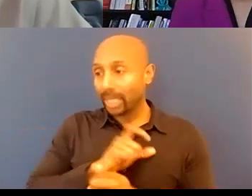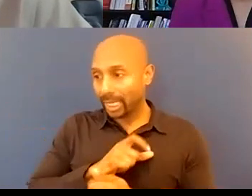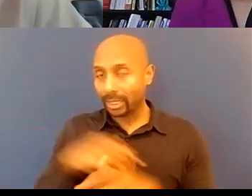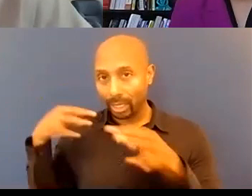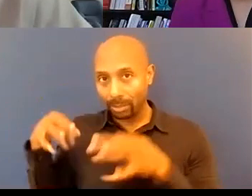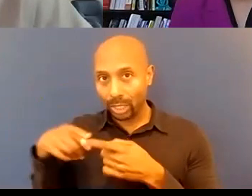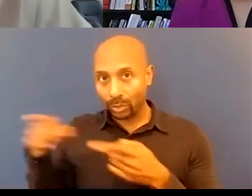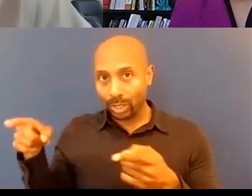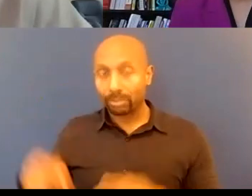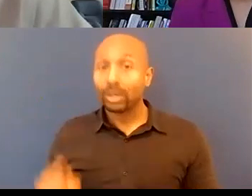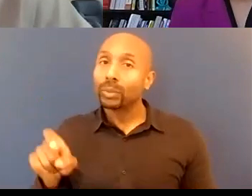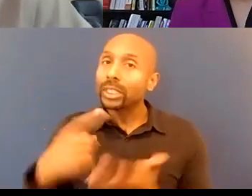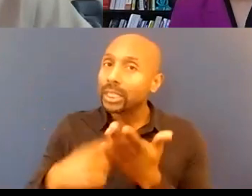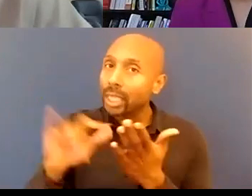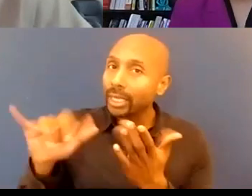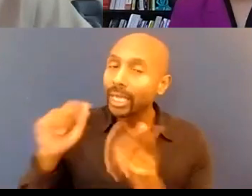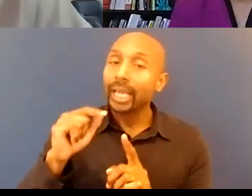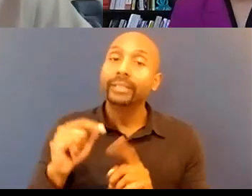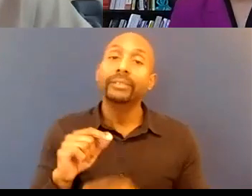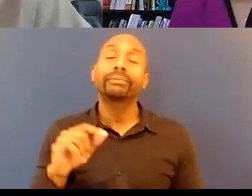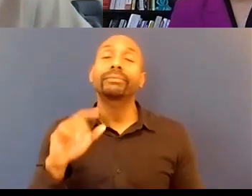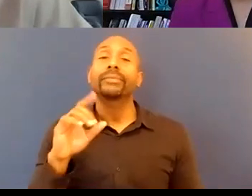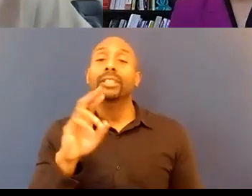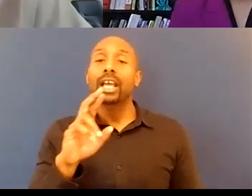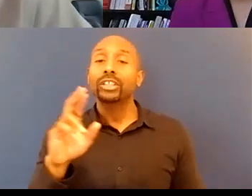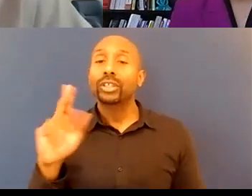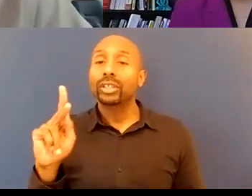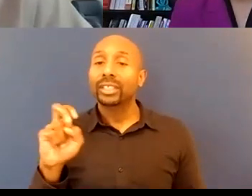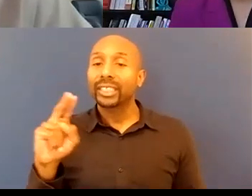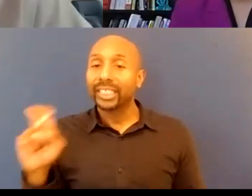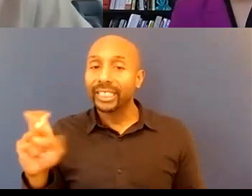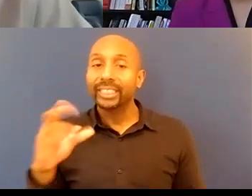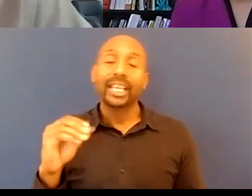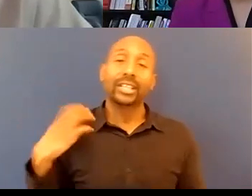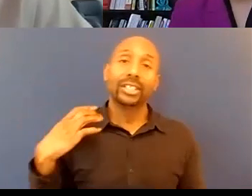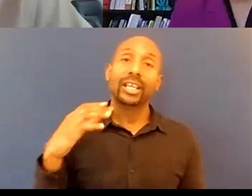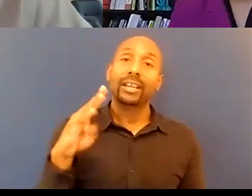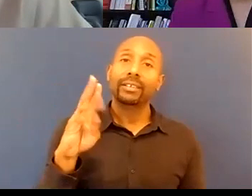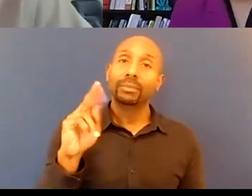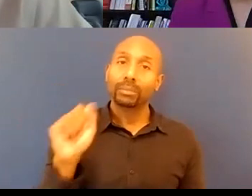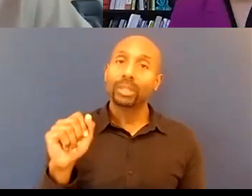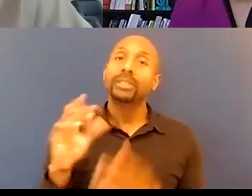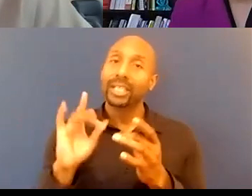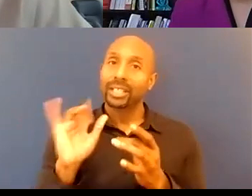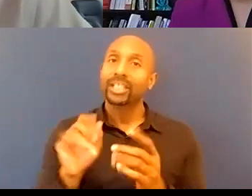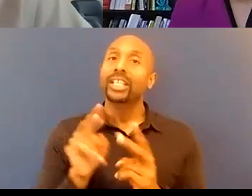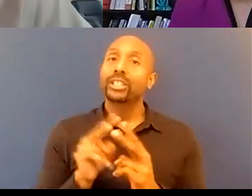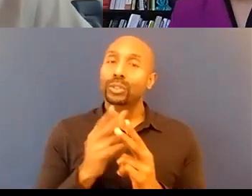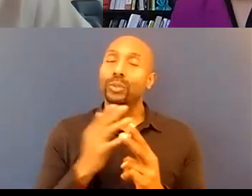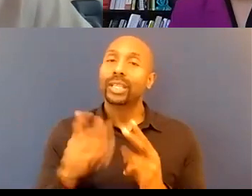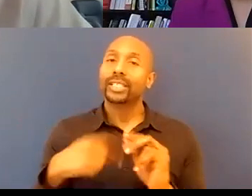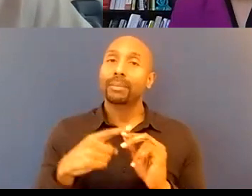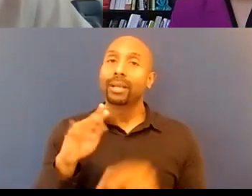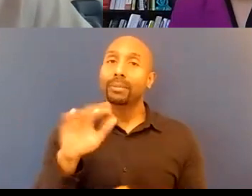dr kesey have you know shared we these stereotypes and these biases um you know have been embedded